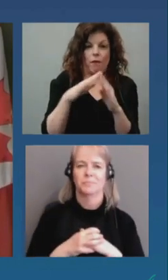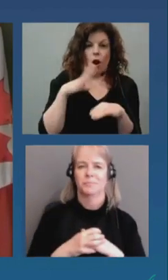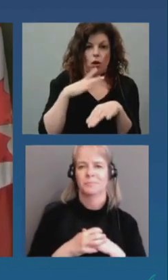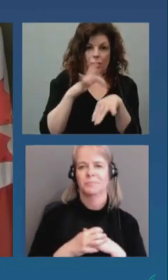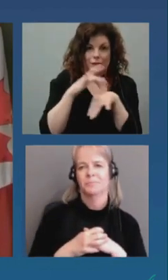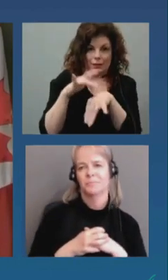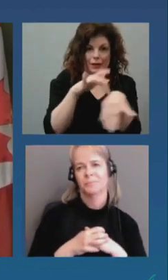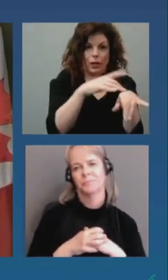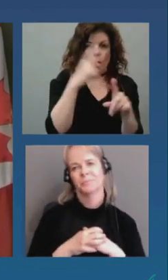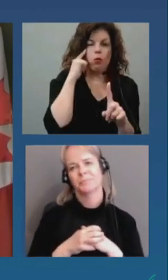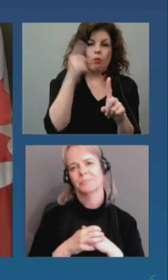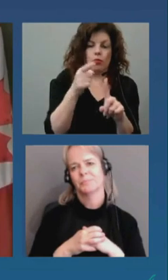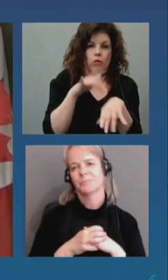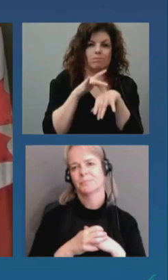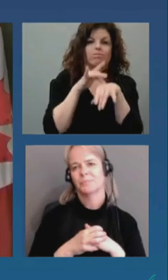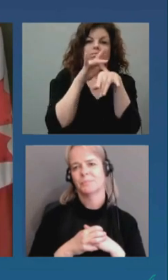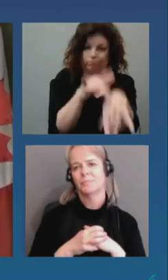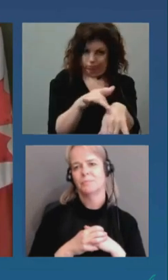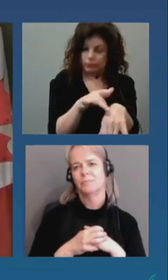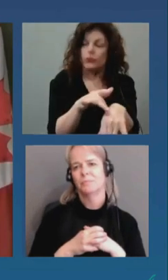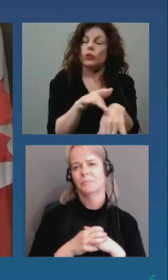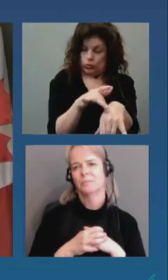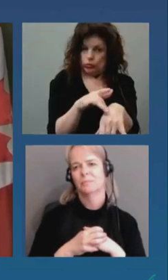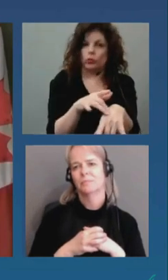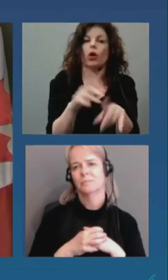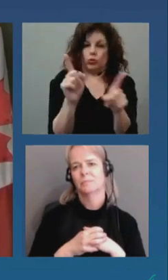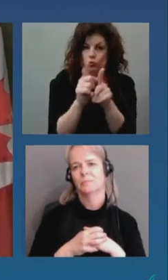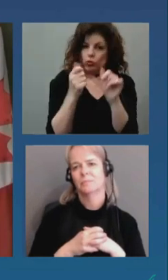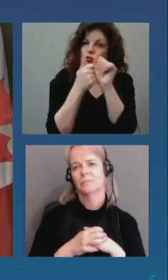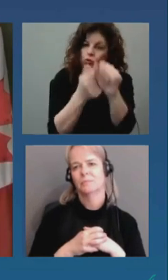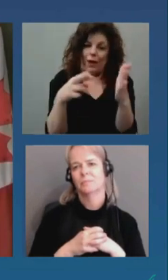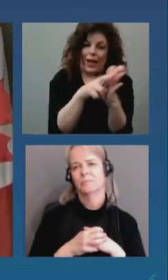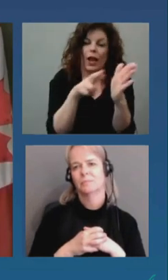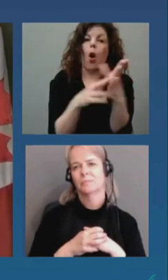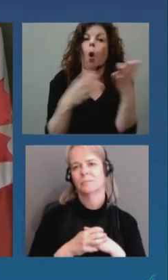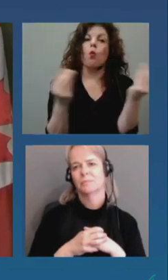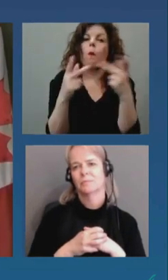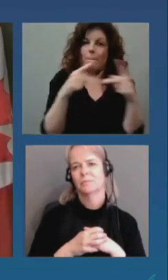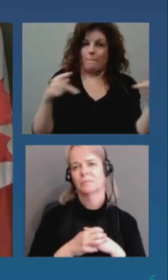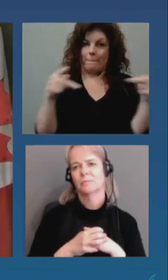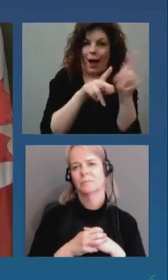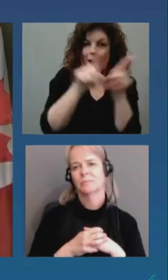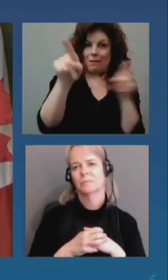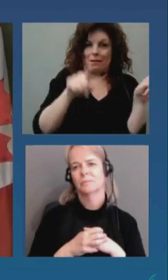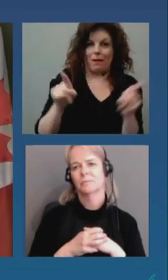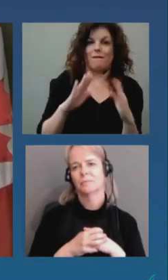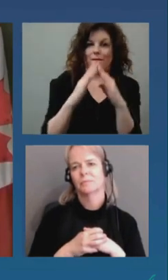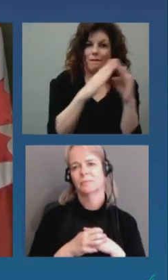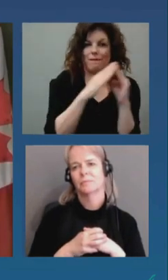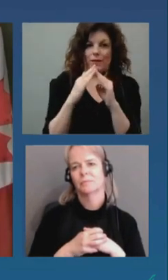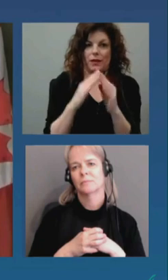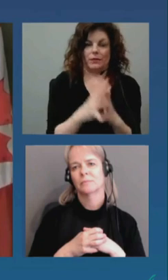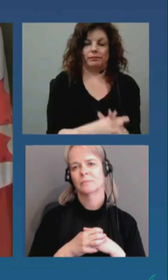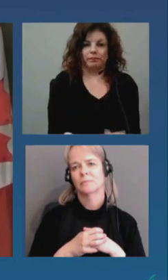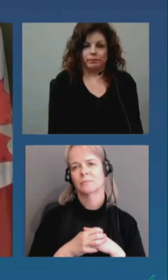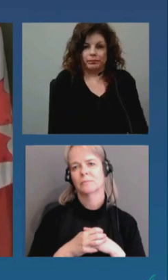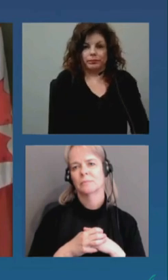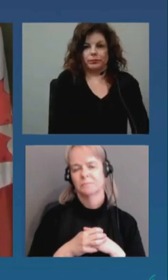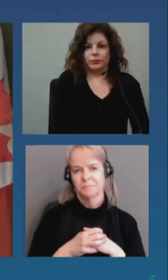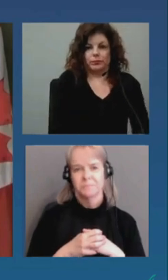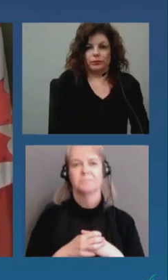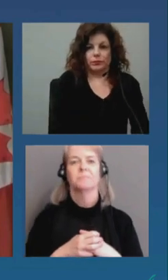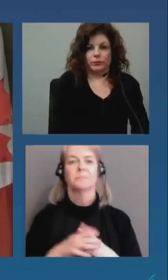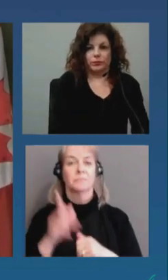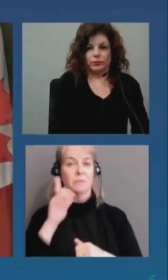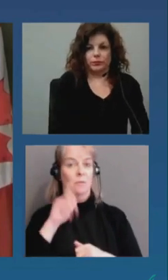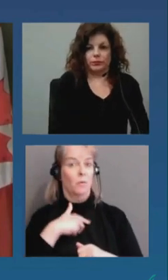on the vaccine front we continue to